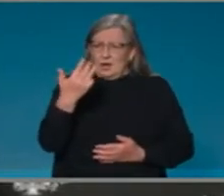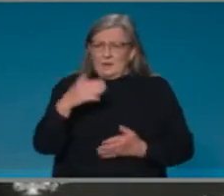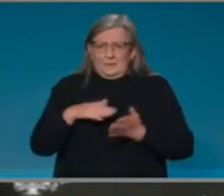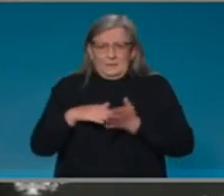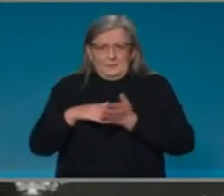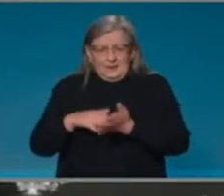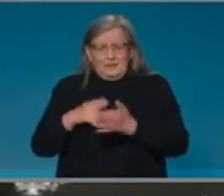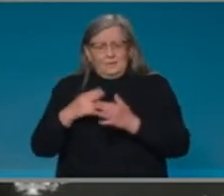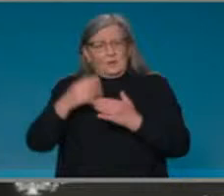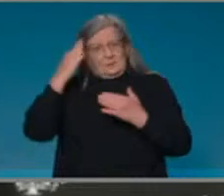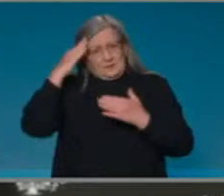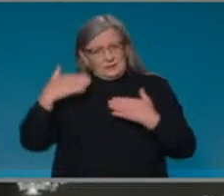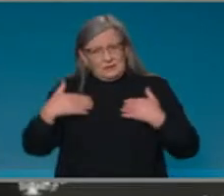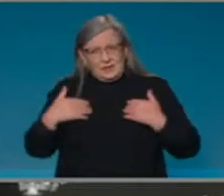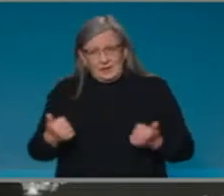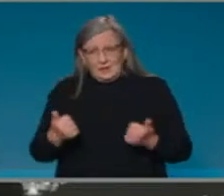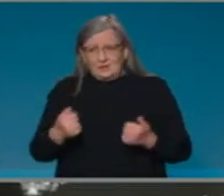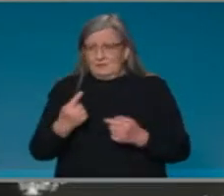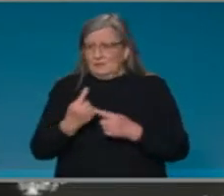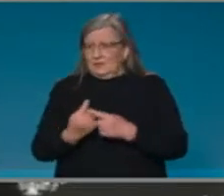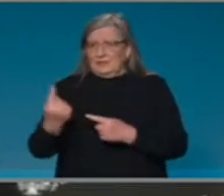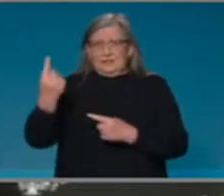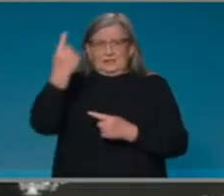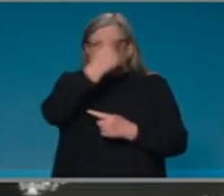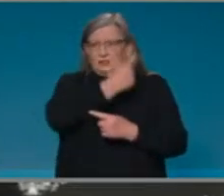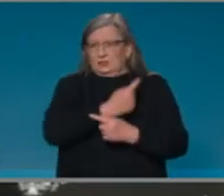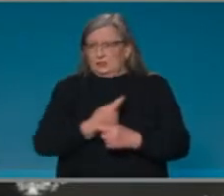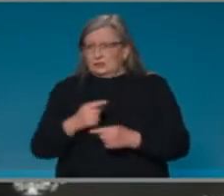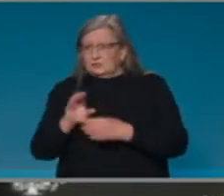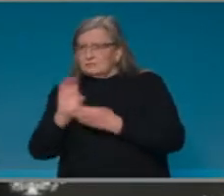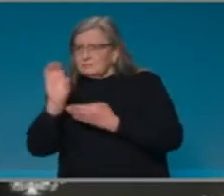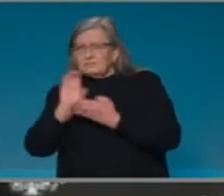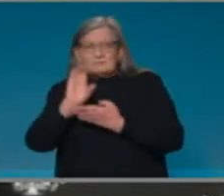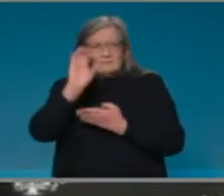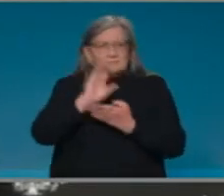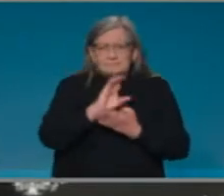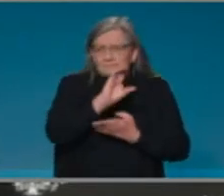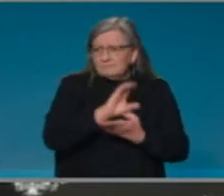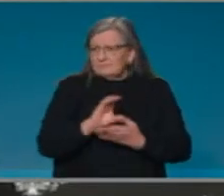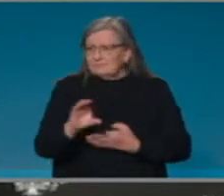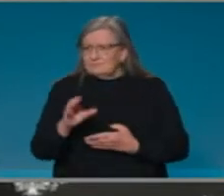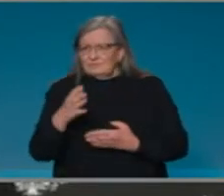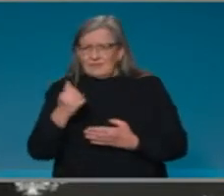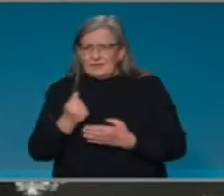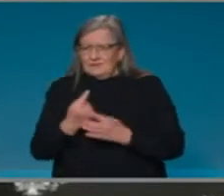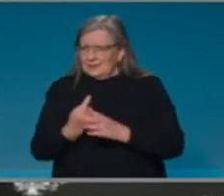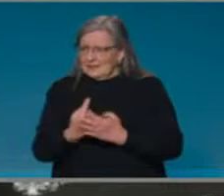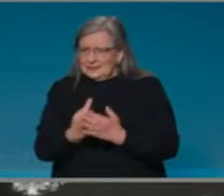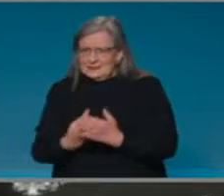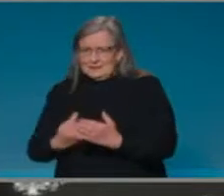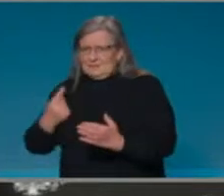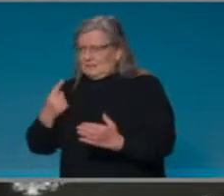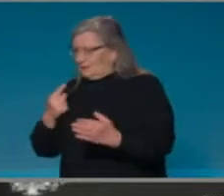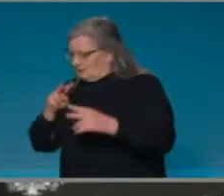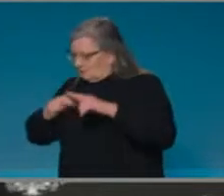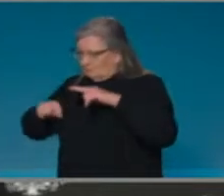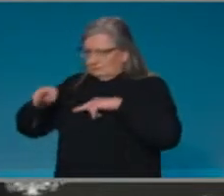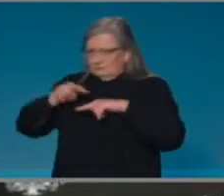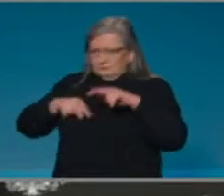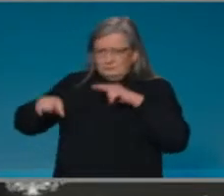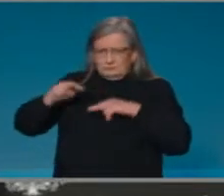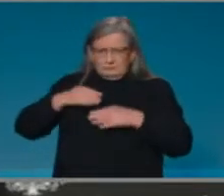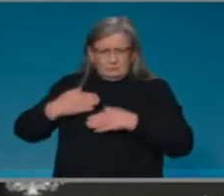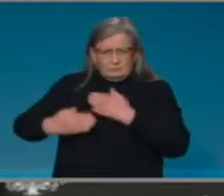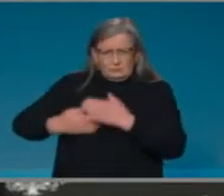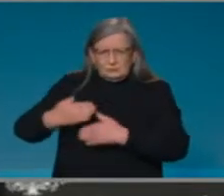received awards based on an independent peer-reviewed program and process and